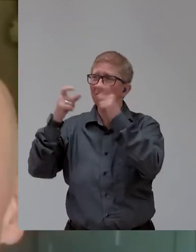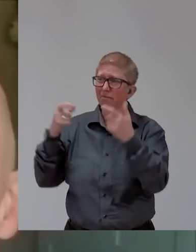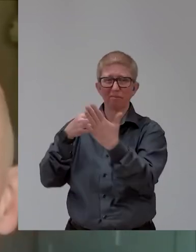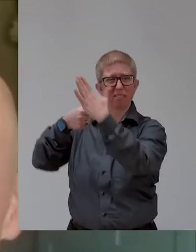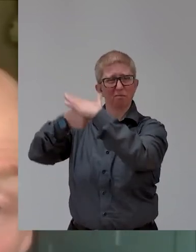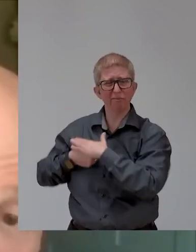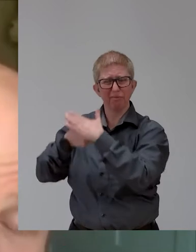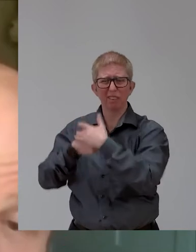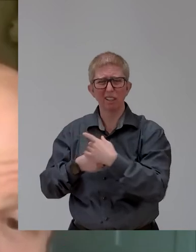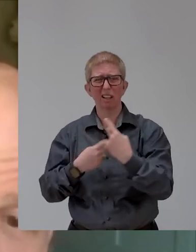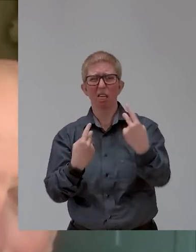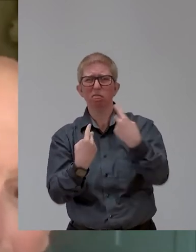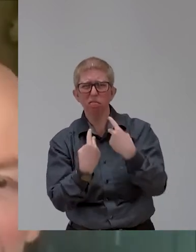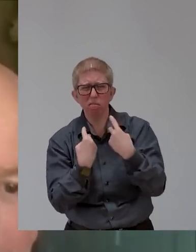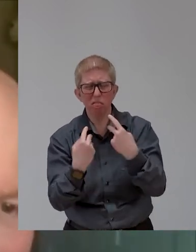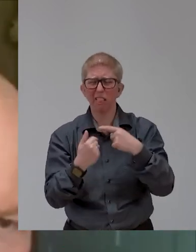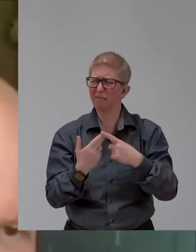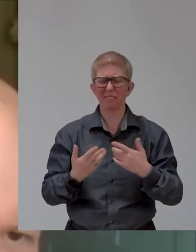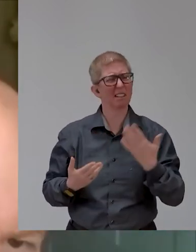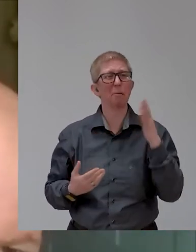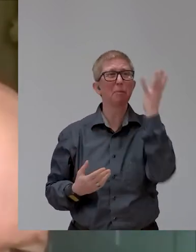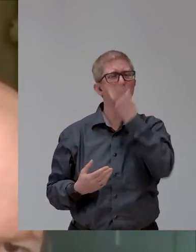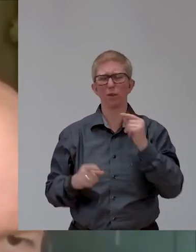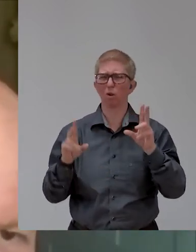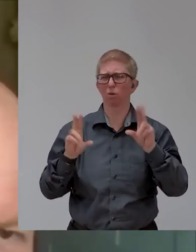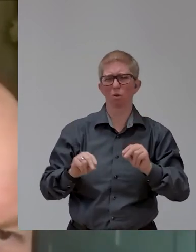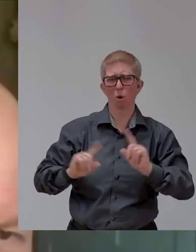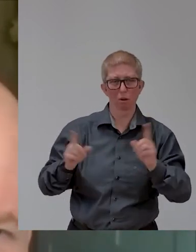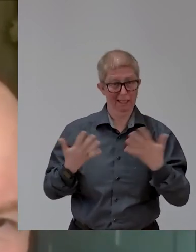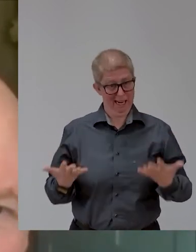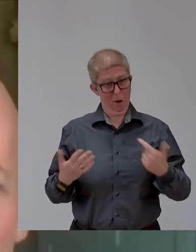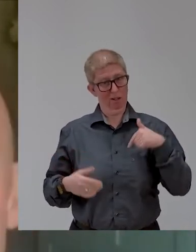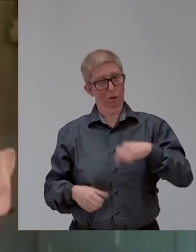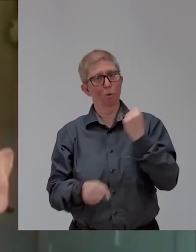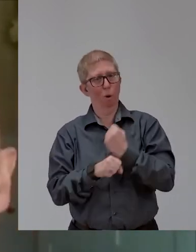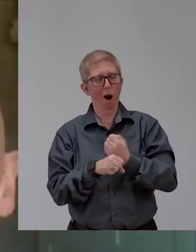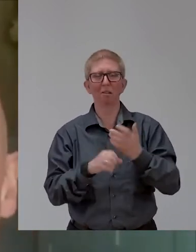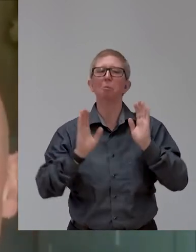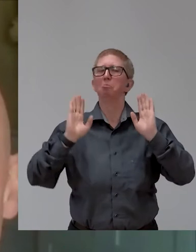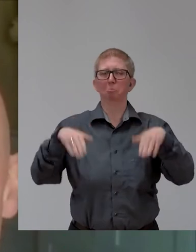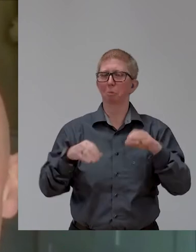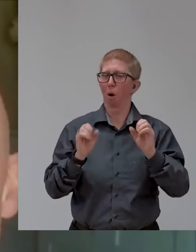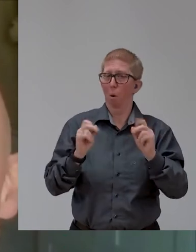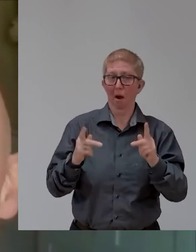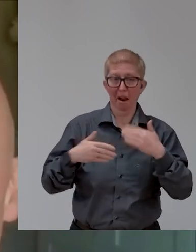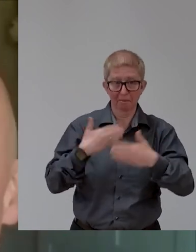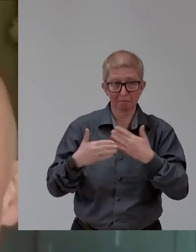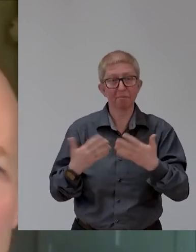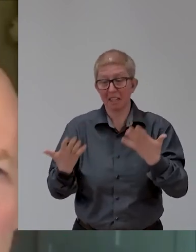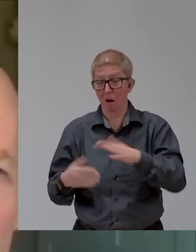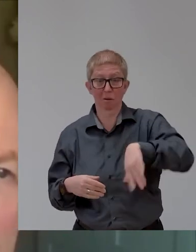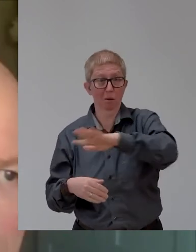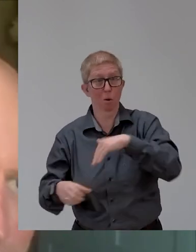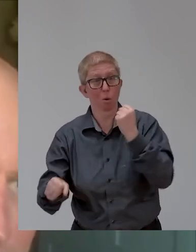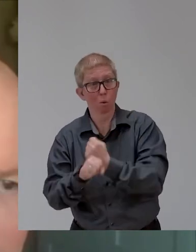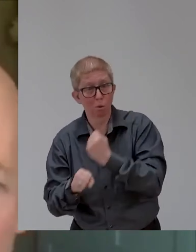it's not great, but certainly I would hate to be in the work environment. I mean, it makes no difference. If you're all going to work and there's something different